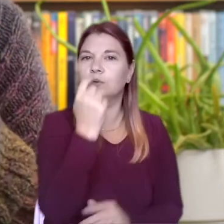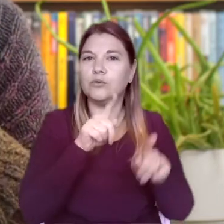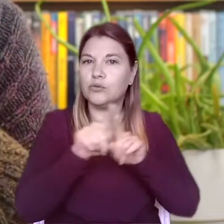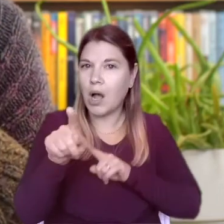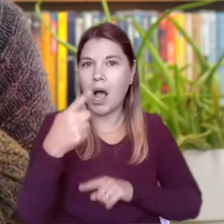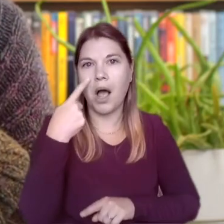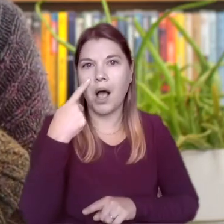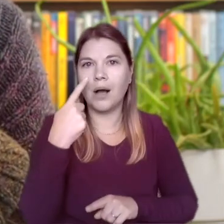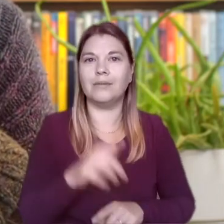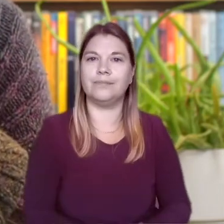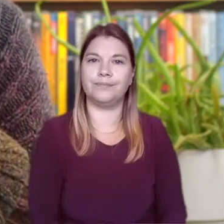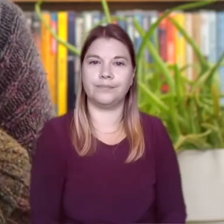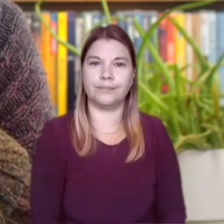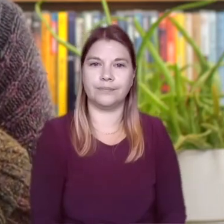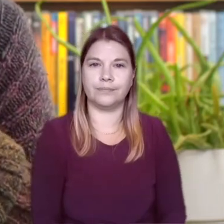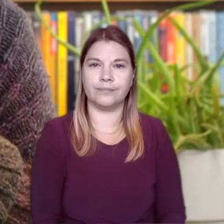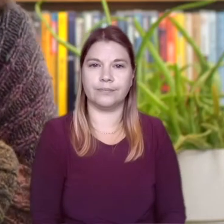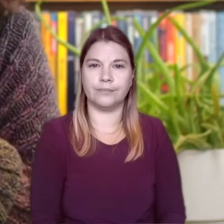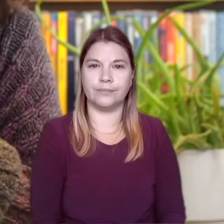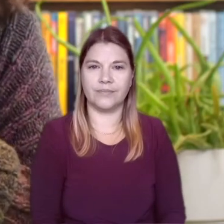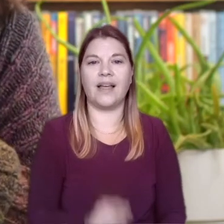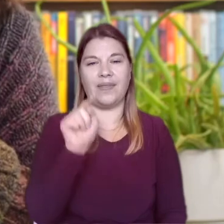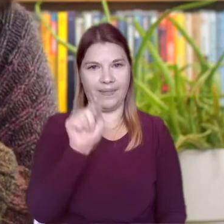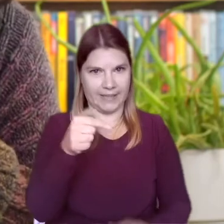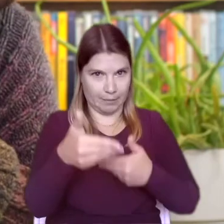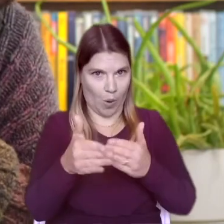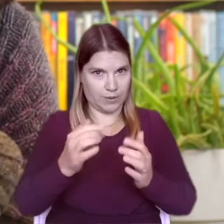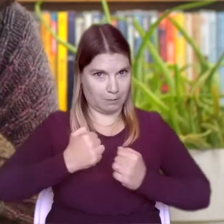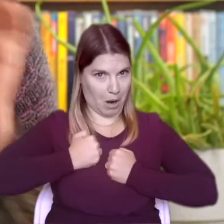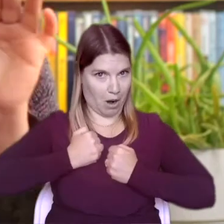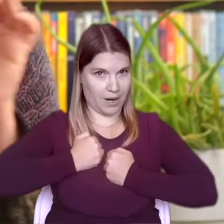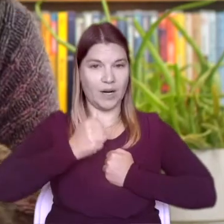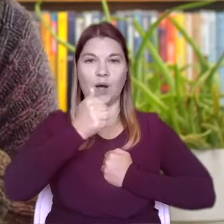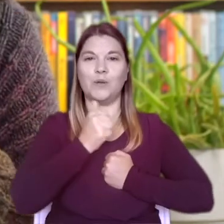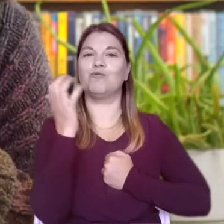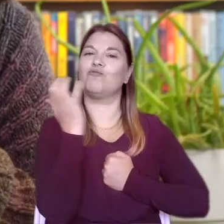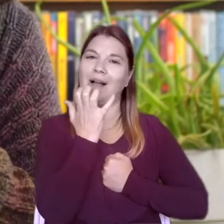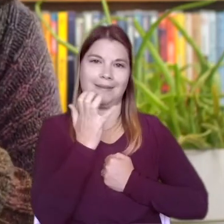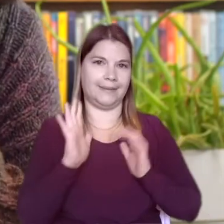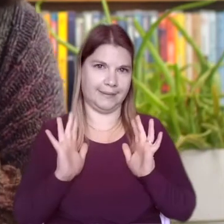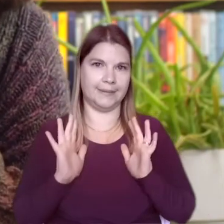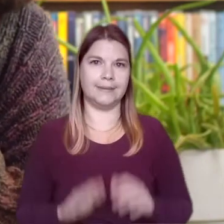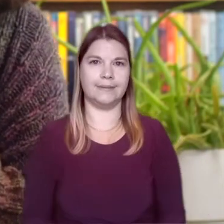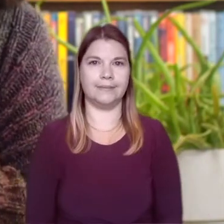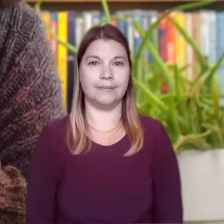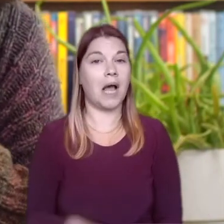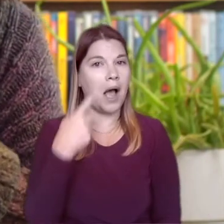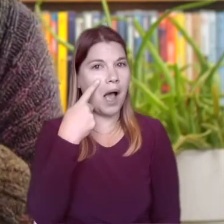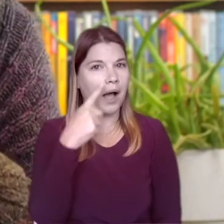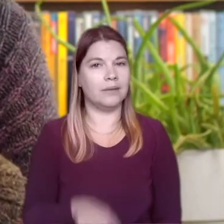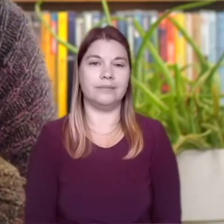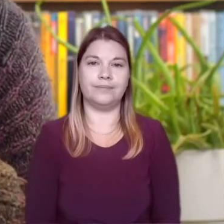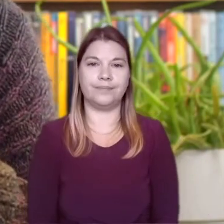types of item. For this shaker box, I've chosen rice. Let's have a listen to it.